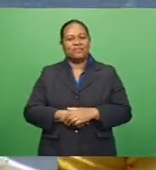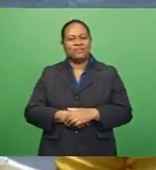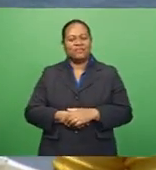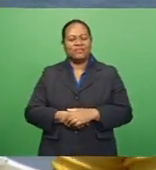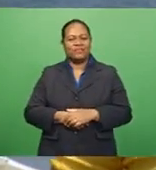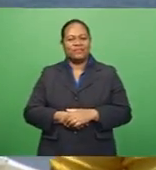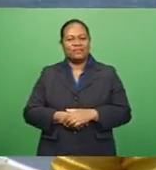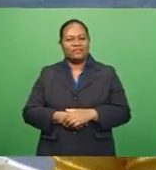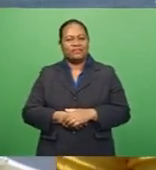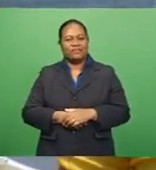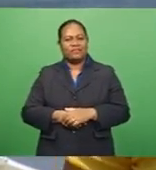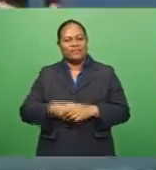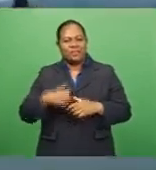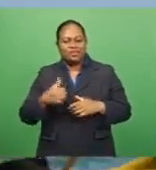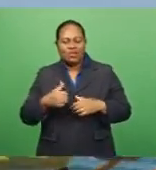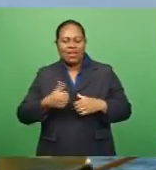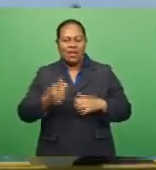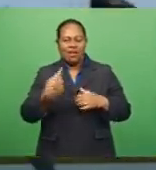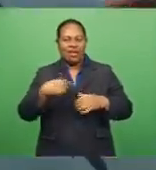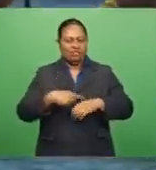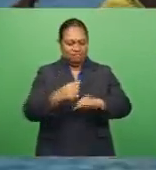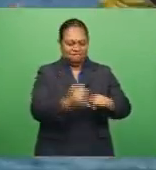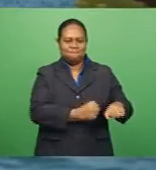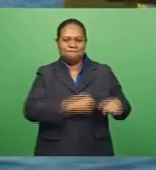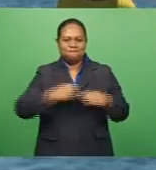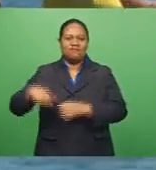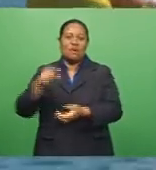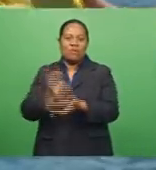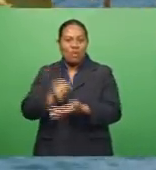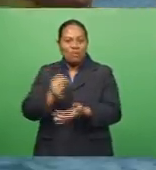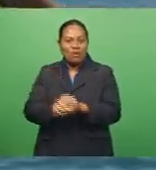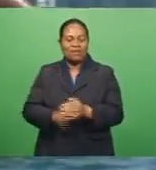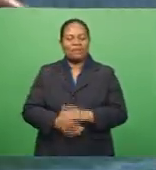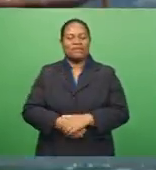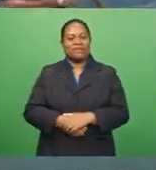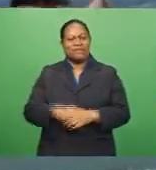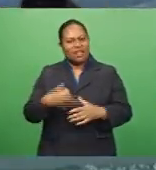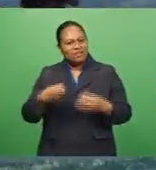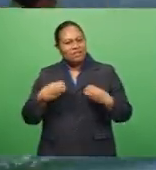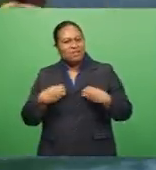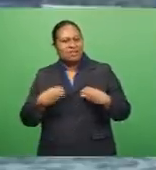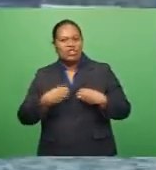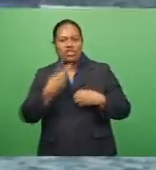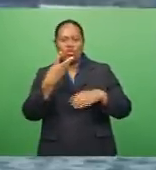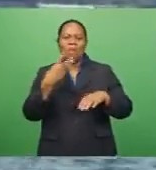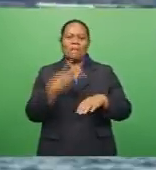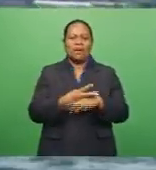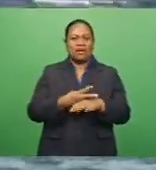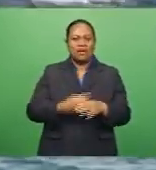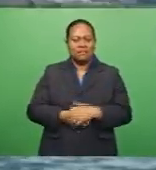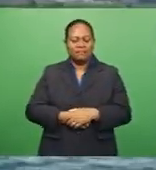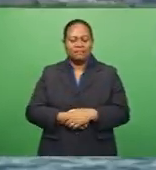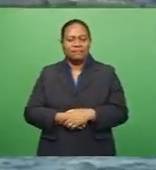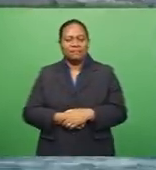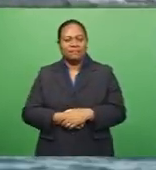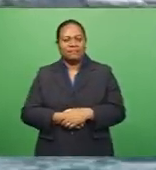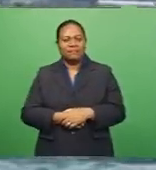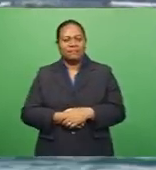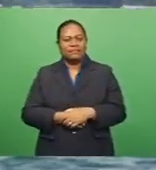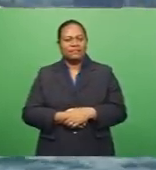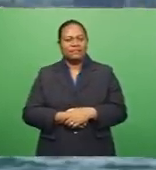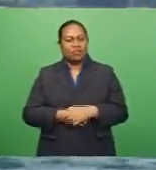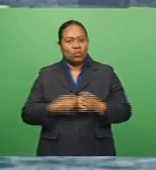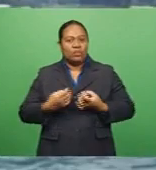safely paddle. So three marathons, then we have business houses, we have two months of business houses and then we have another,